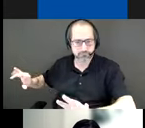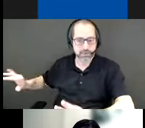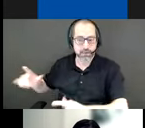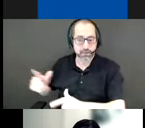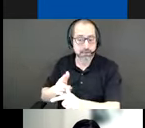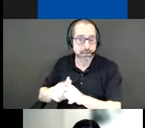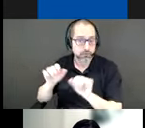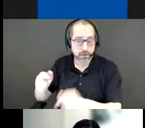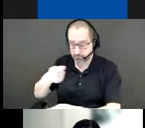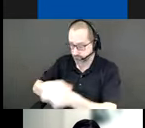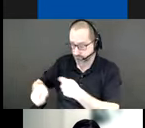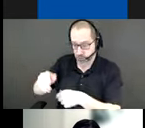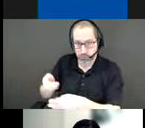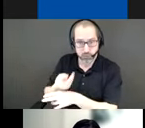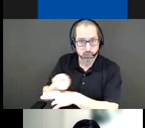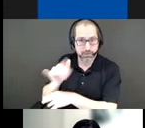project is over